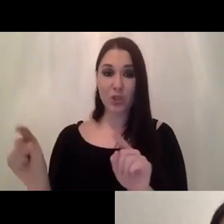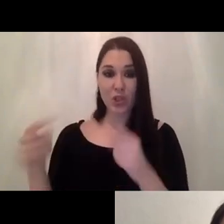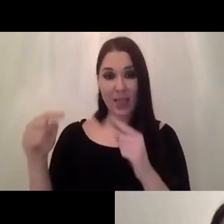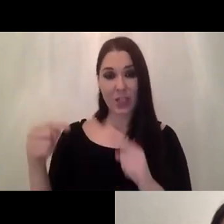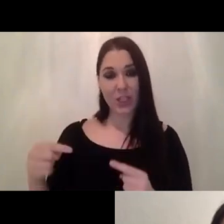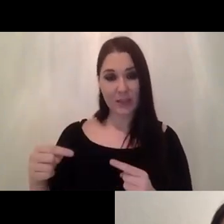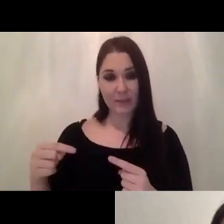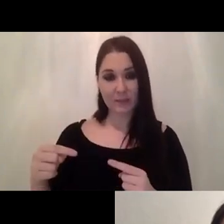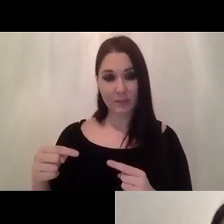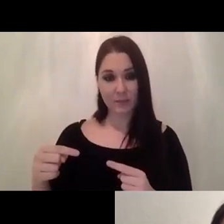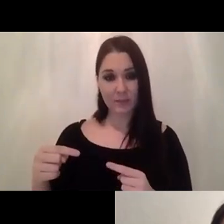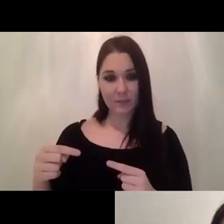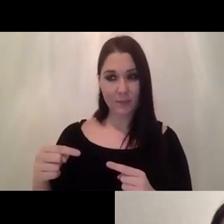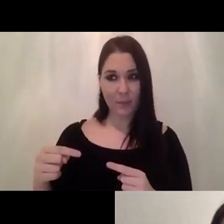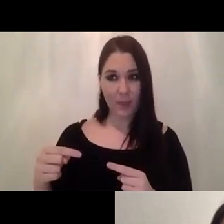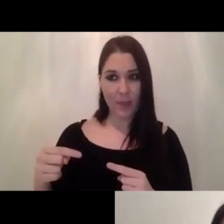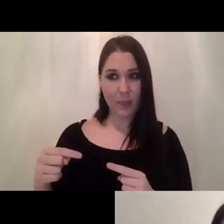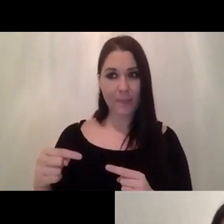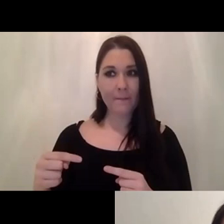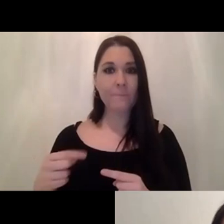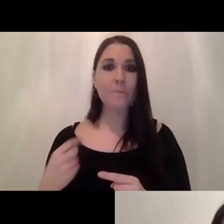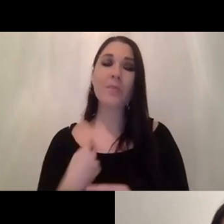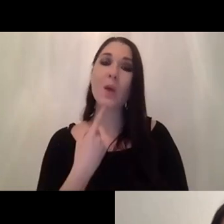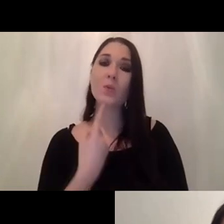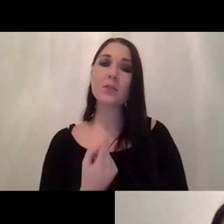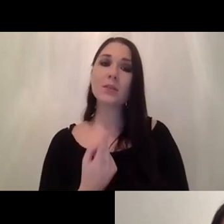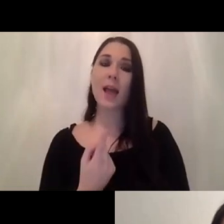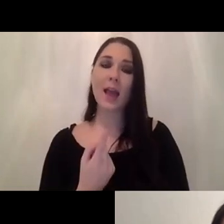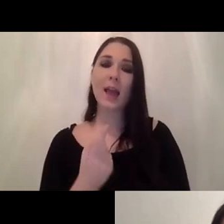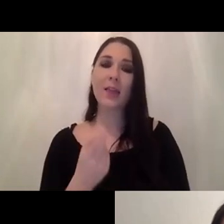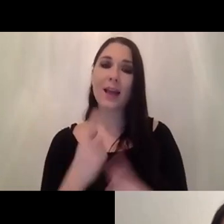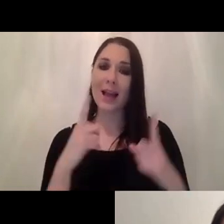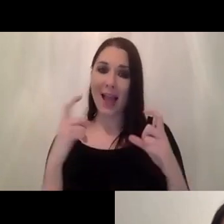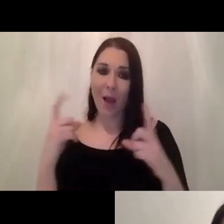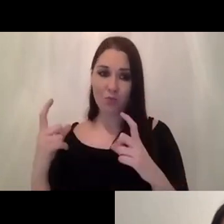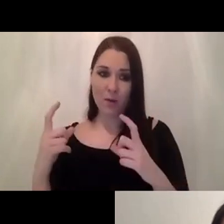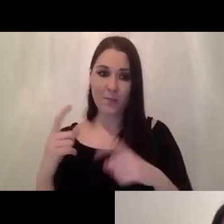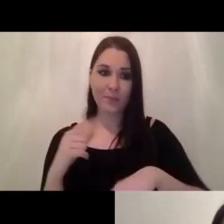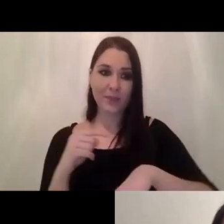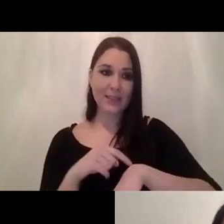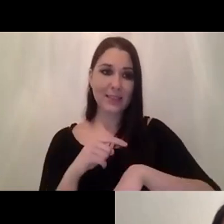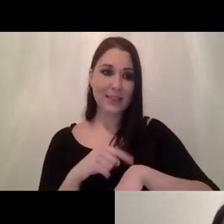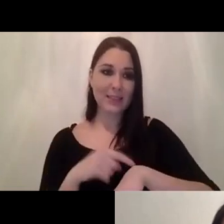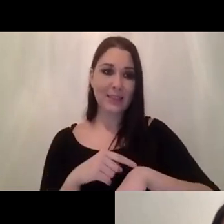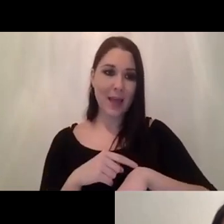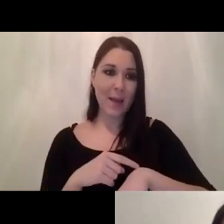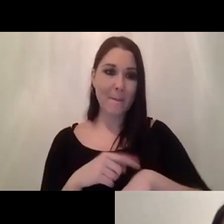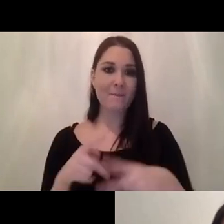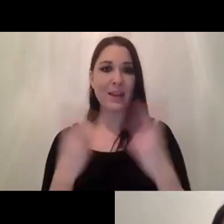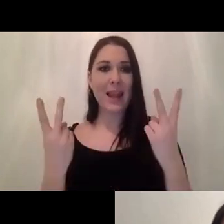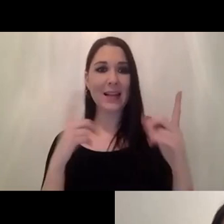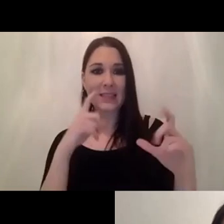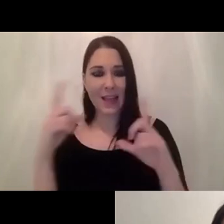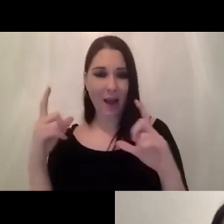in this sense i would go for for a depth camera for a time of flight camera for instance there are